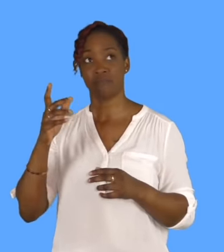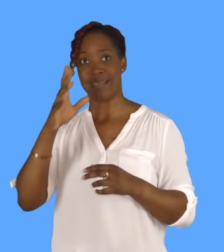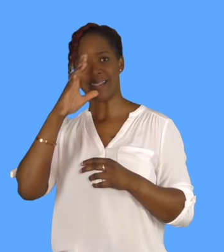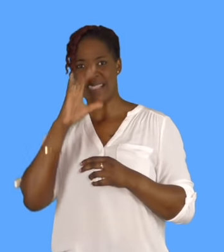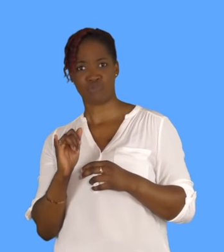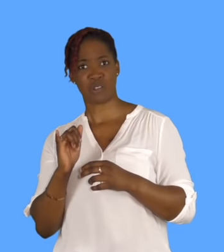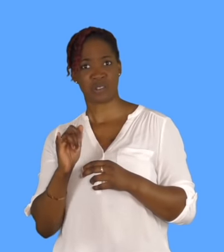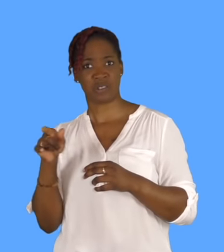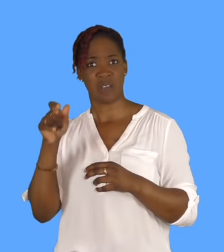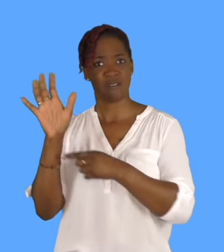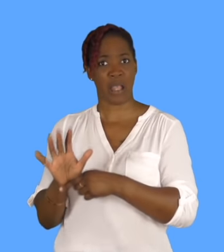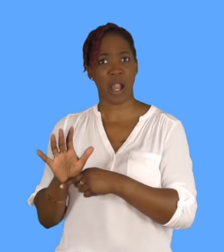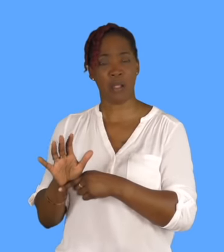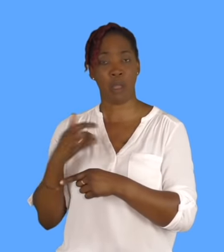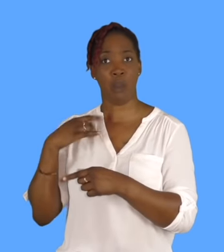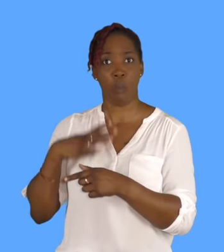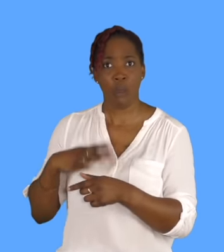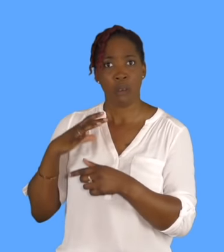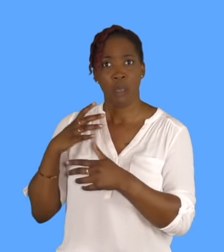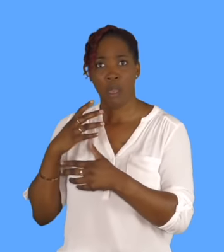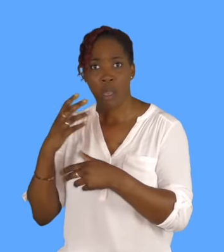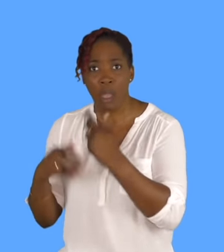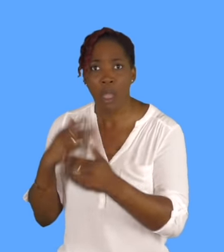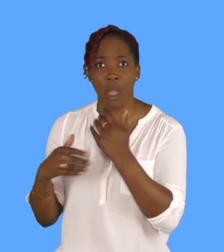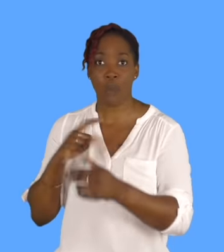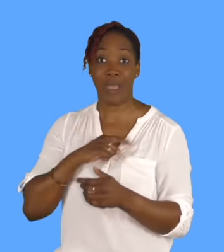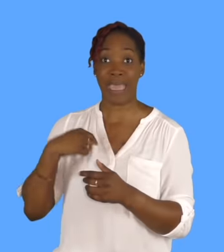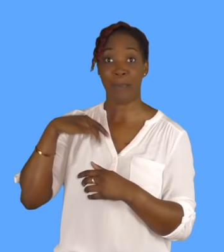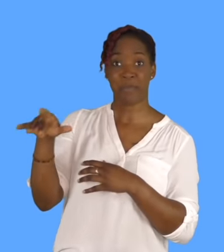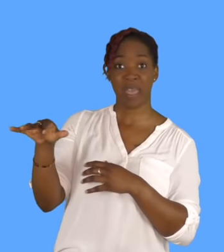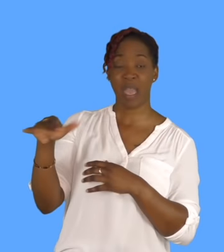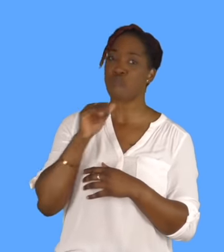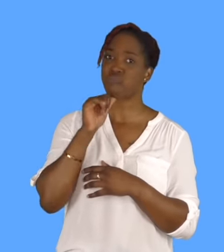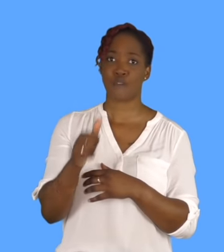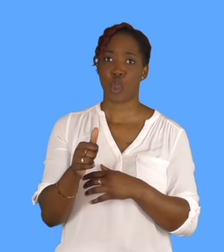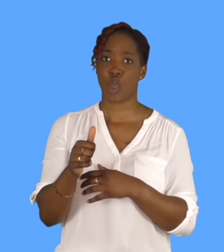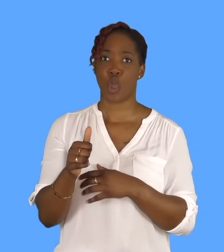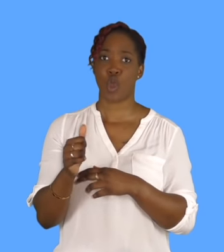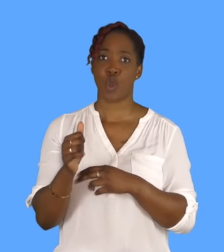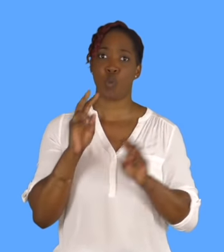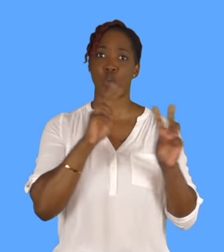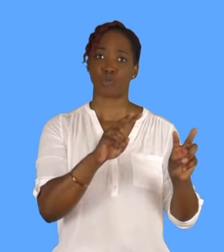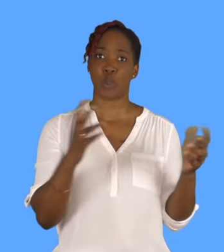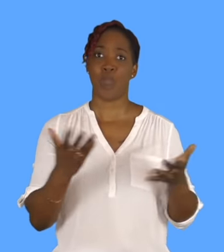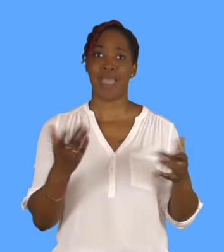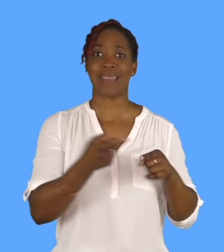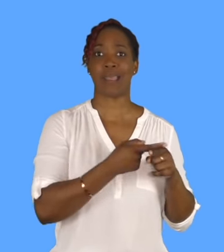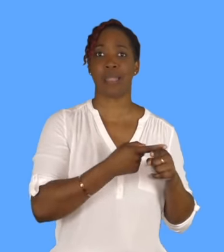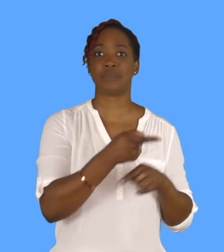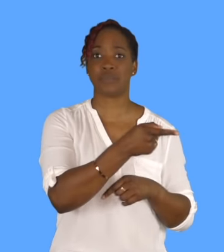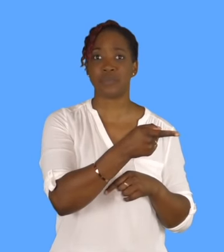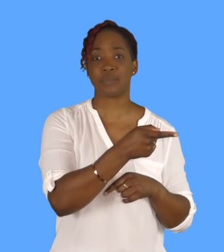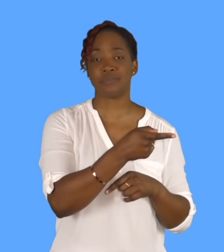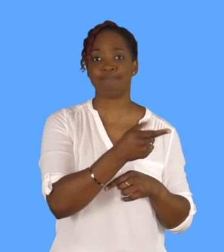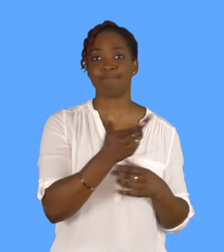I'm in the film, then I actually prefer watching in England, because then people are far more careful of